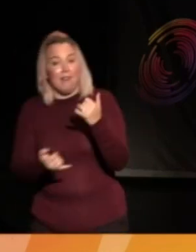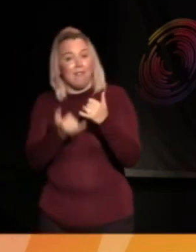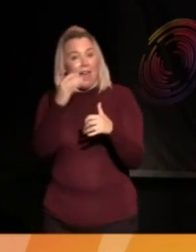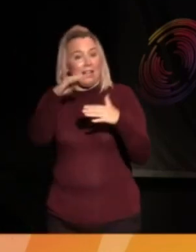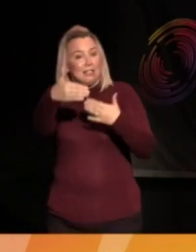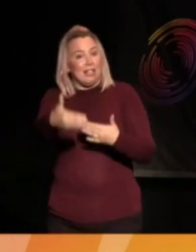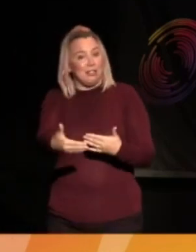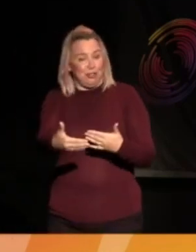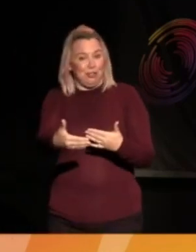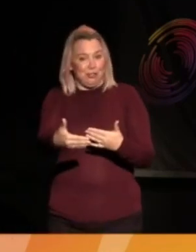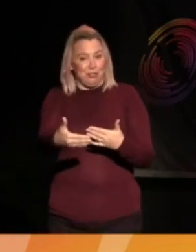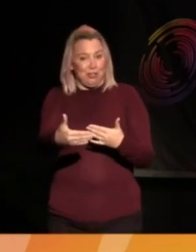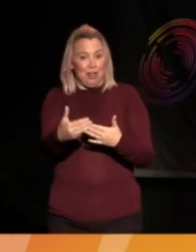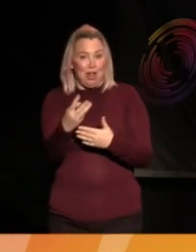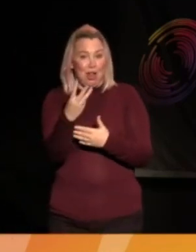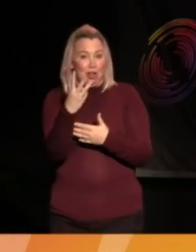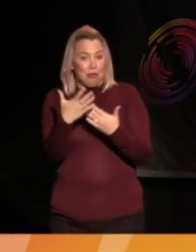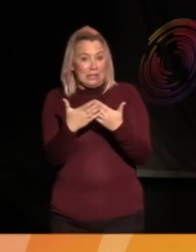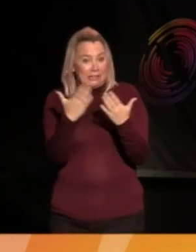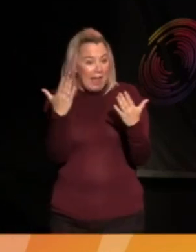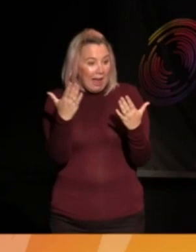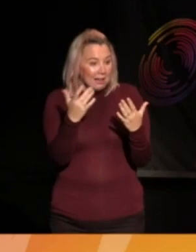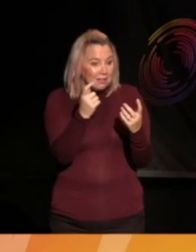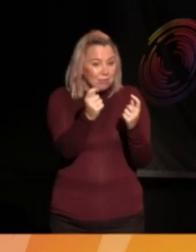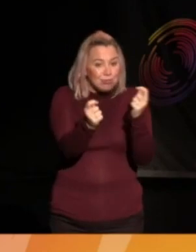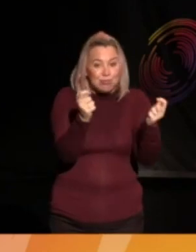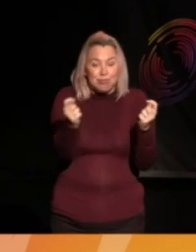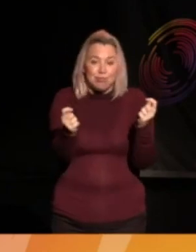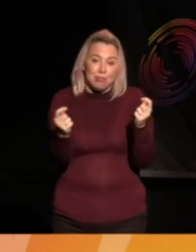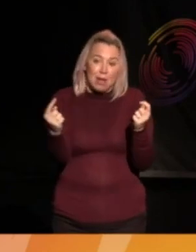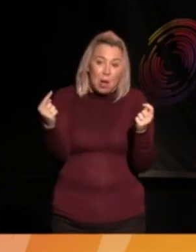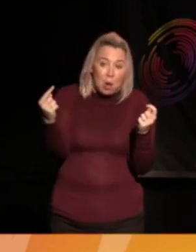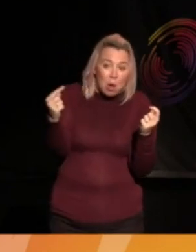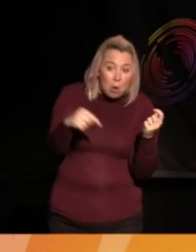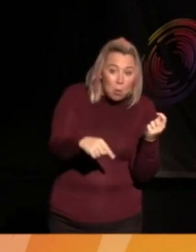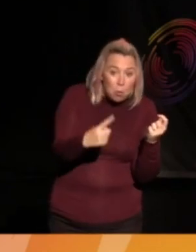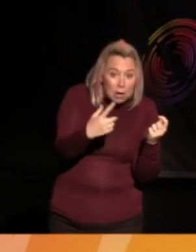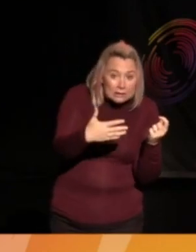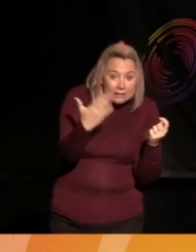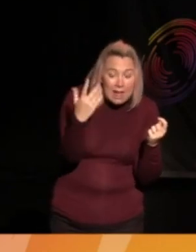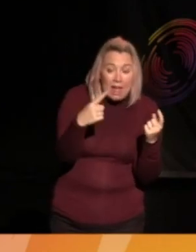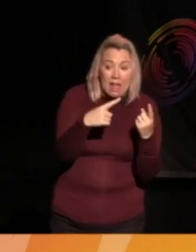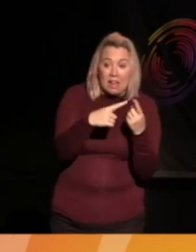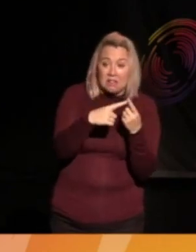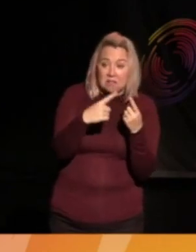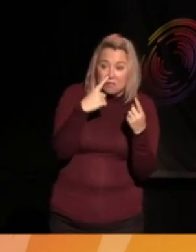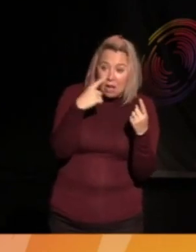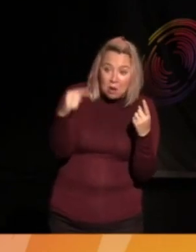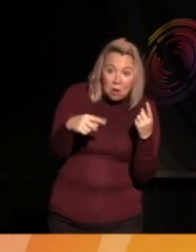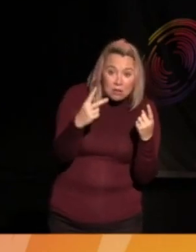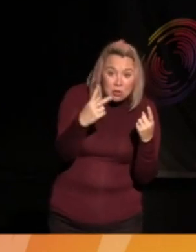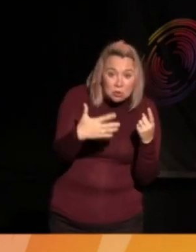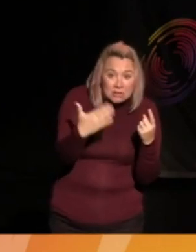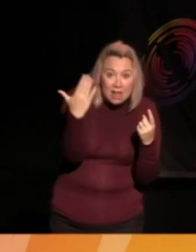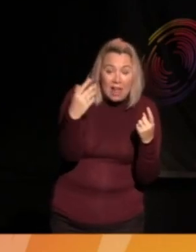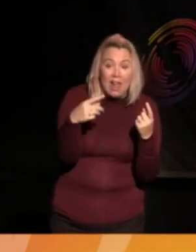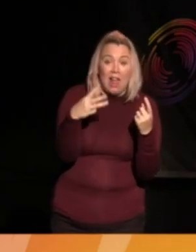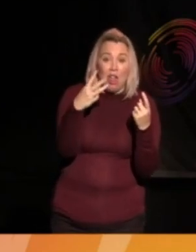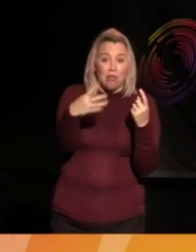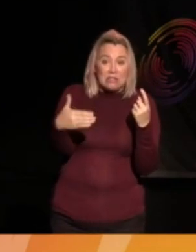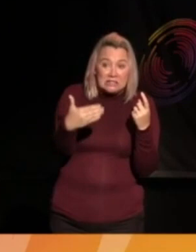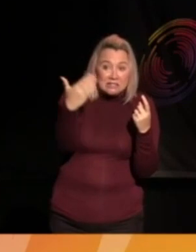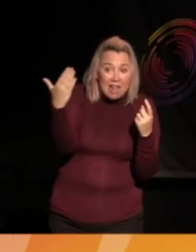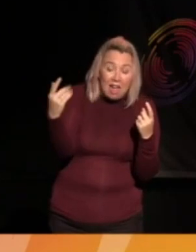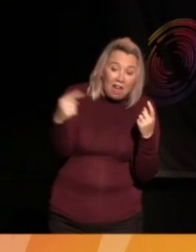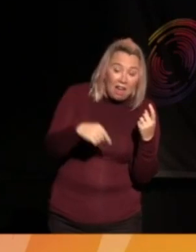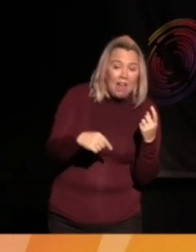decided to give response to people and say, you know, come for one day, two days, or three days. That was following our business summit